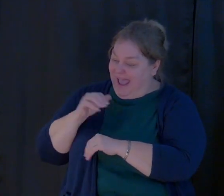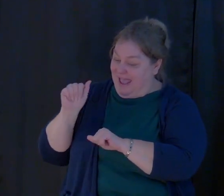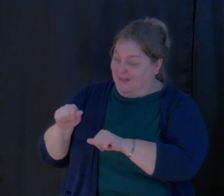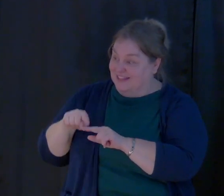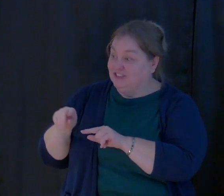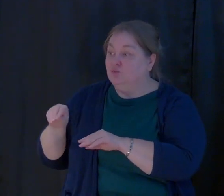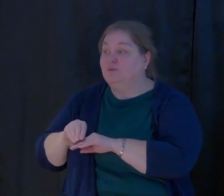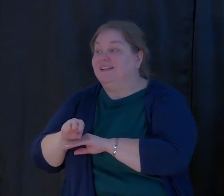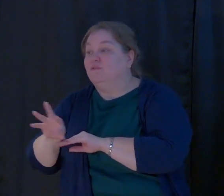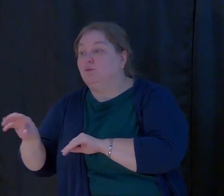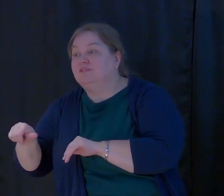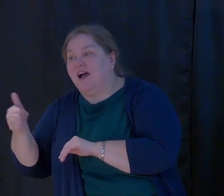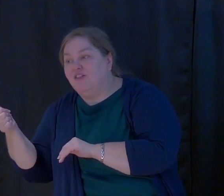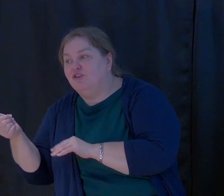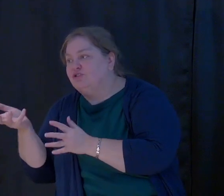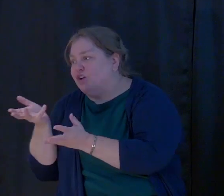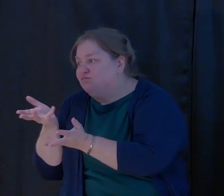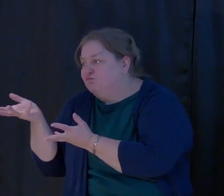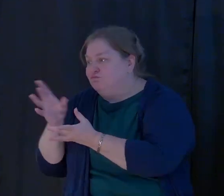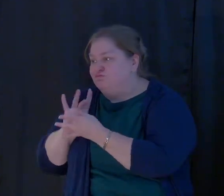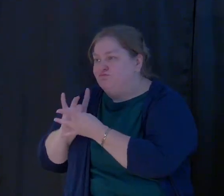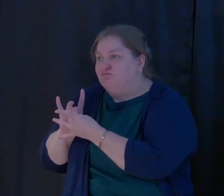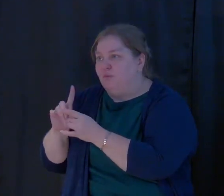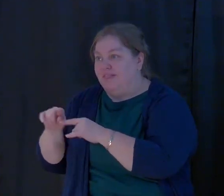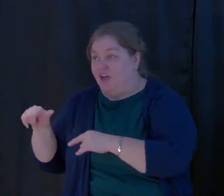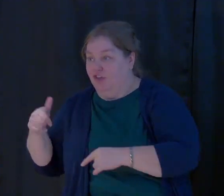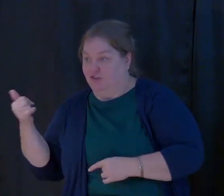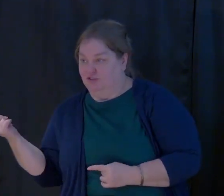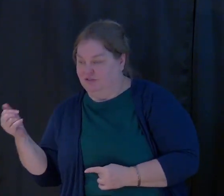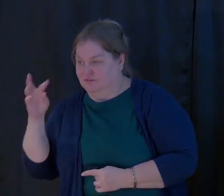others. On the other hand,